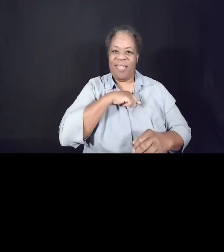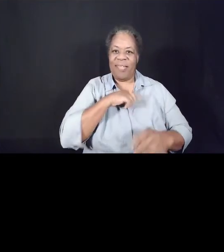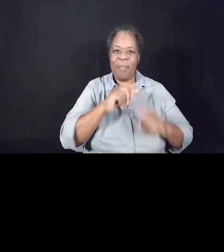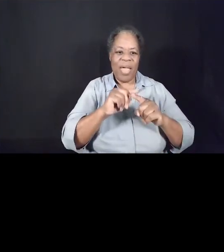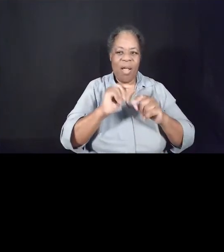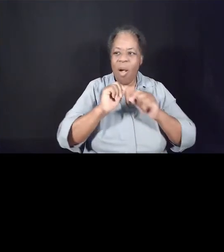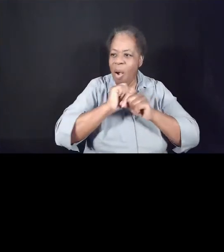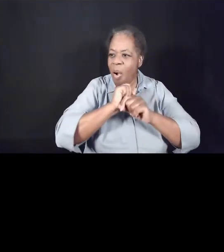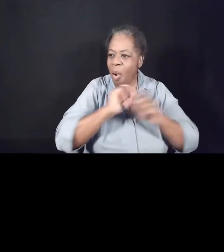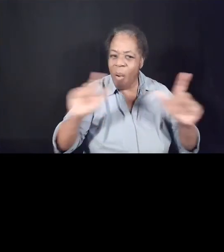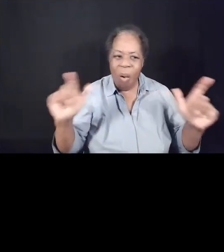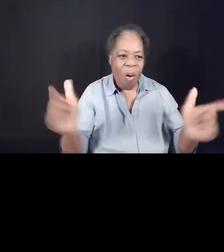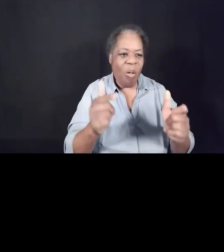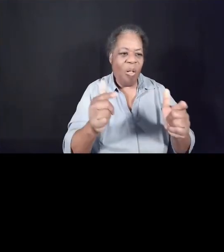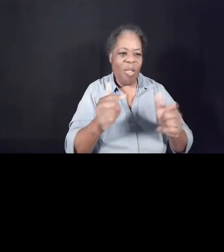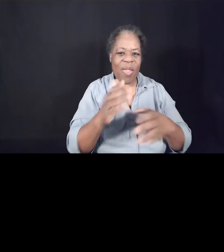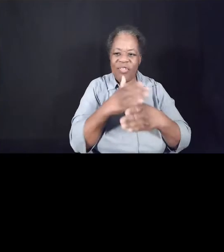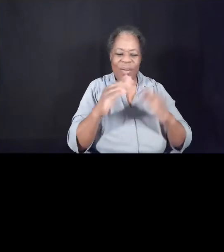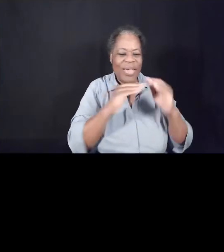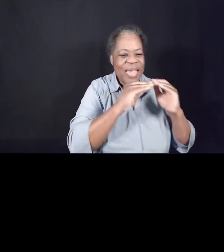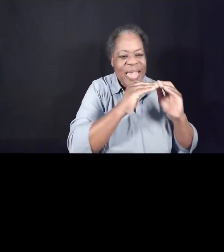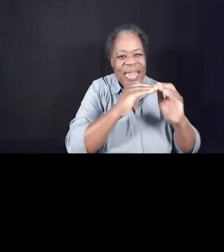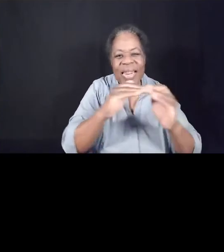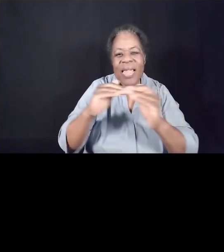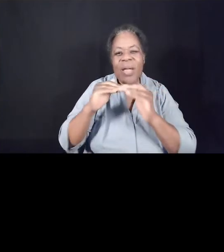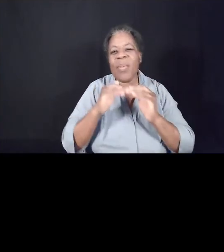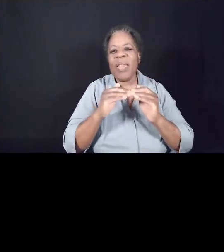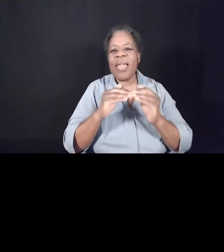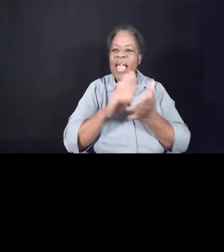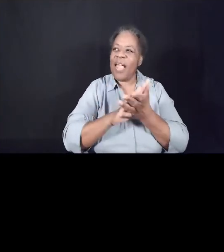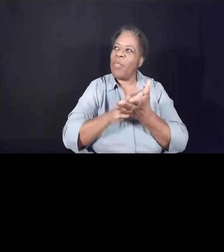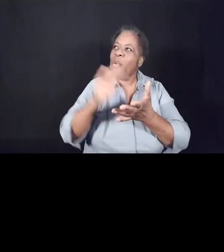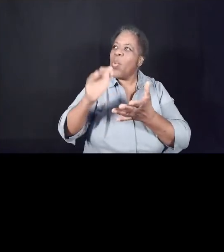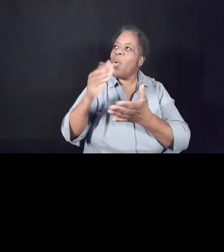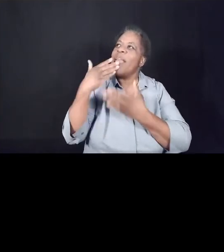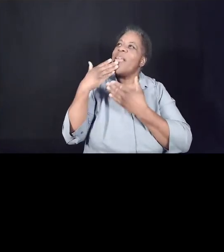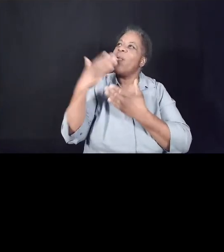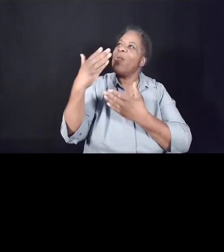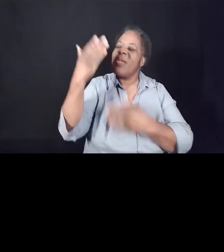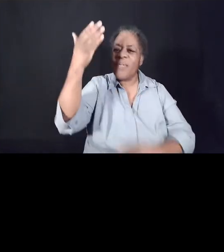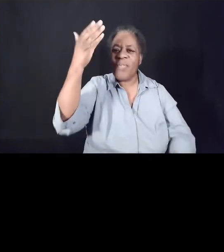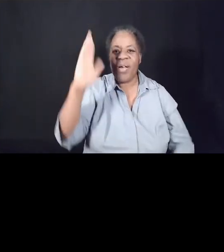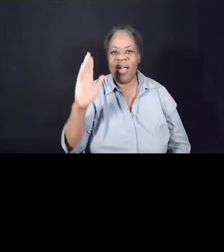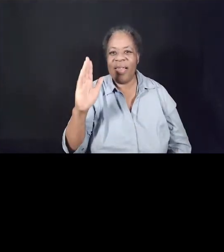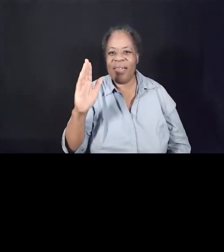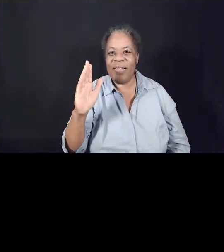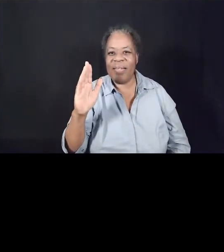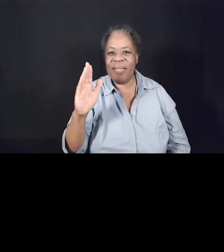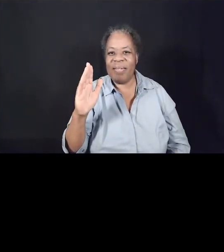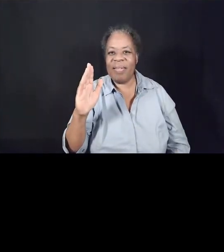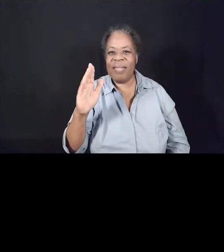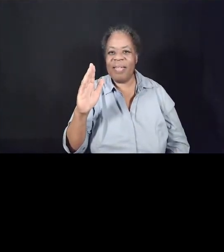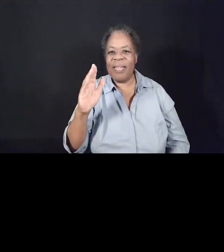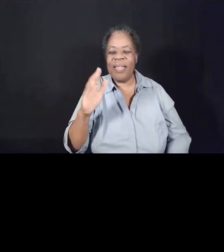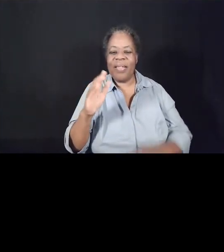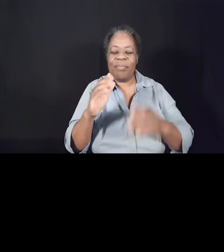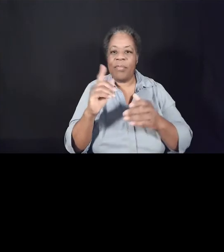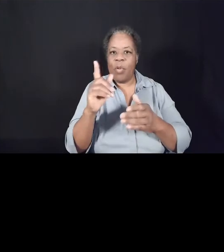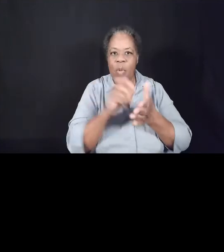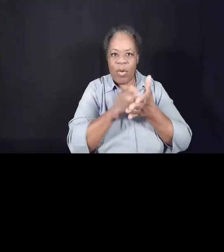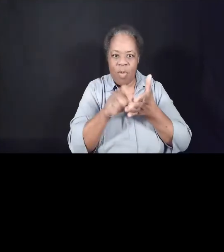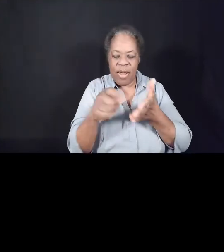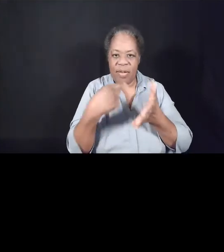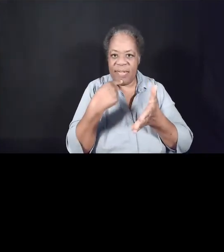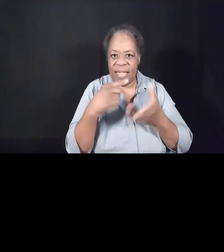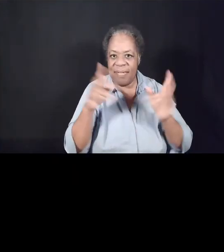equally in the glory and goodness of God. In the words of one commentator, God